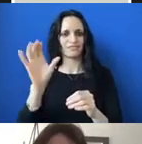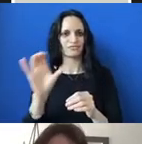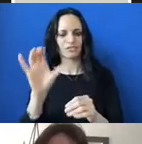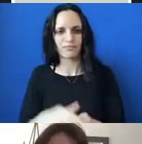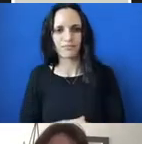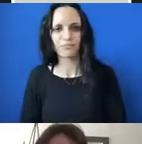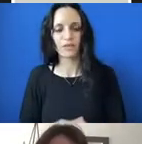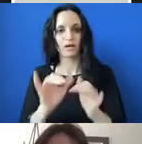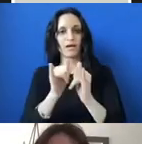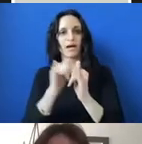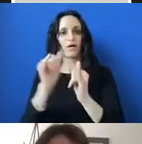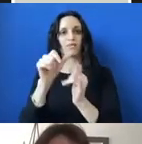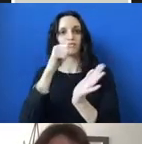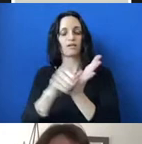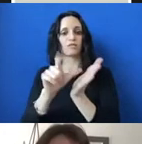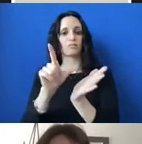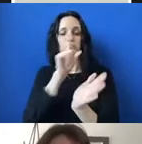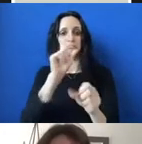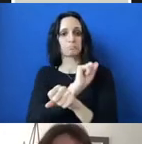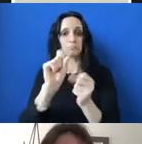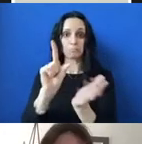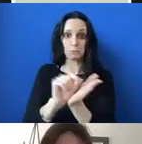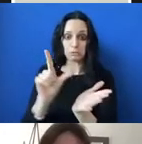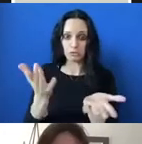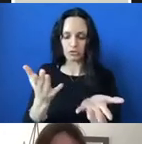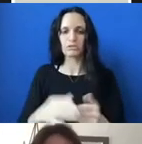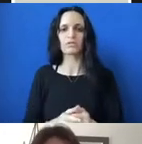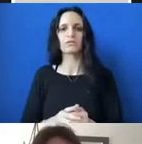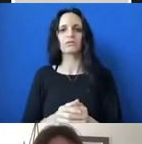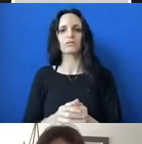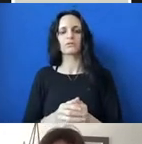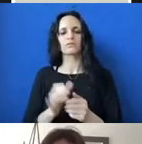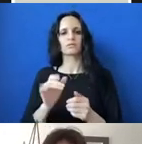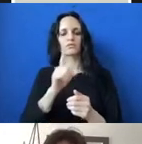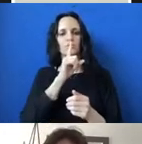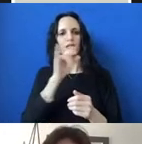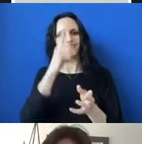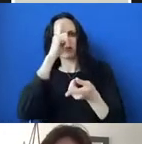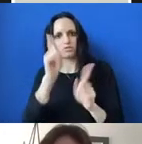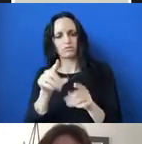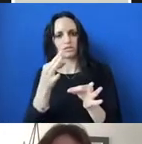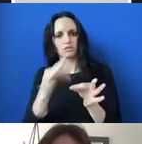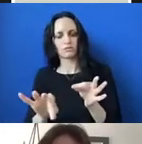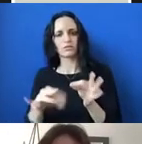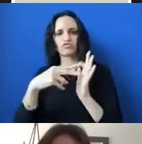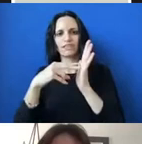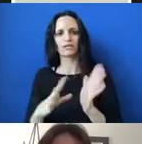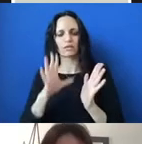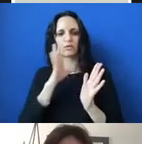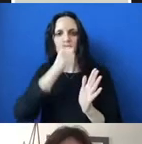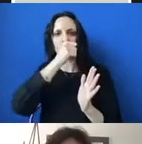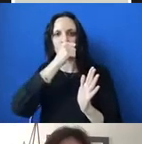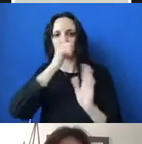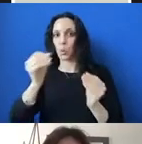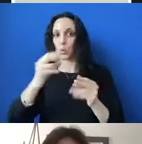publications. They made their way into them fairly simply. A reader often synonymously would